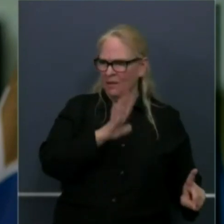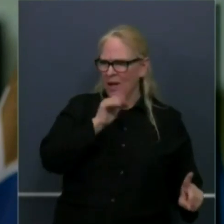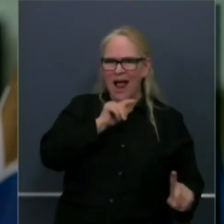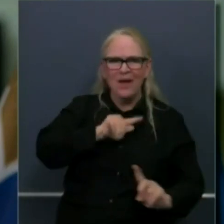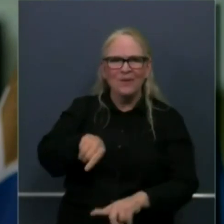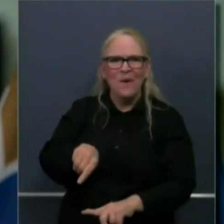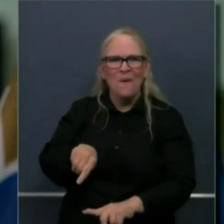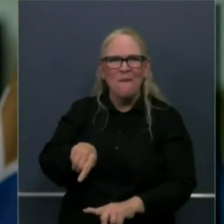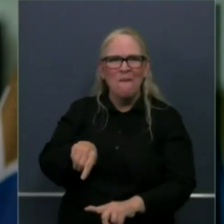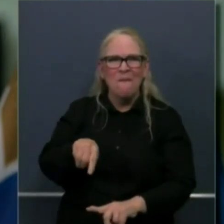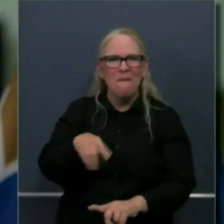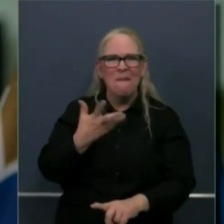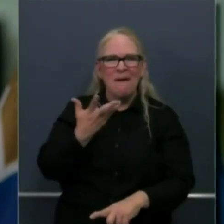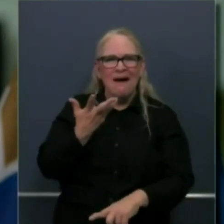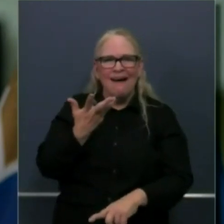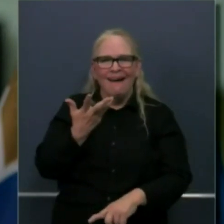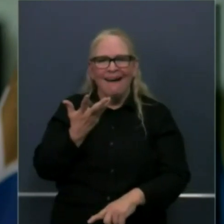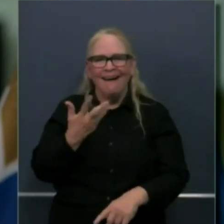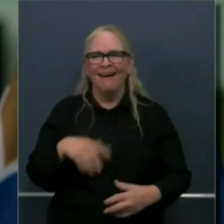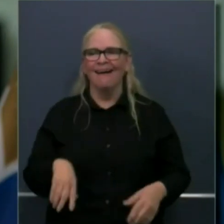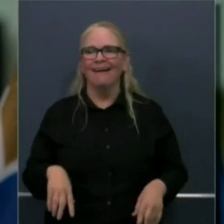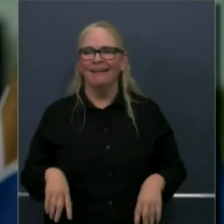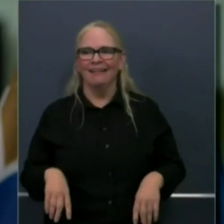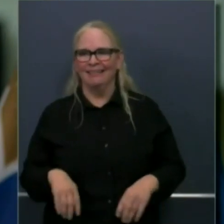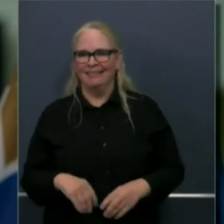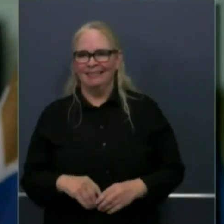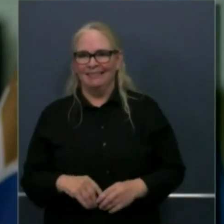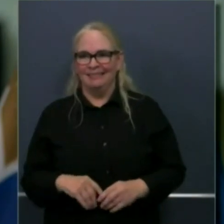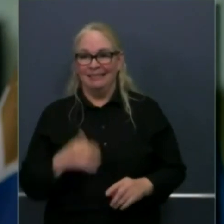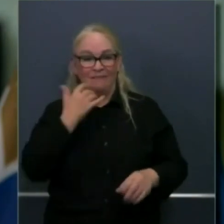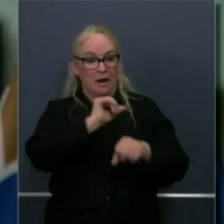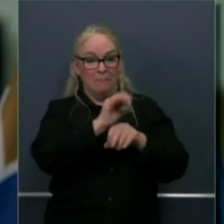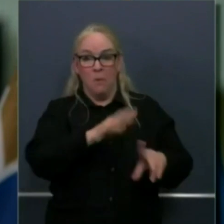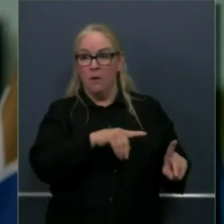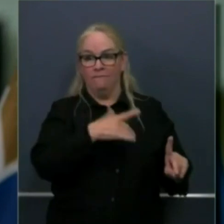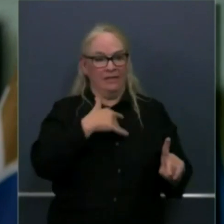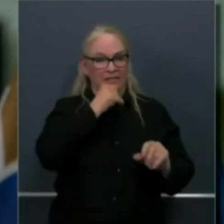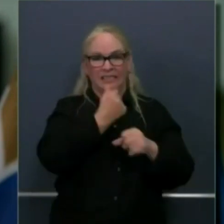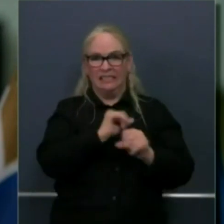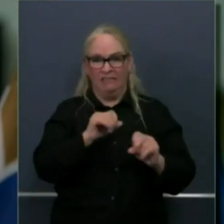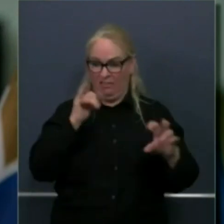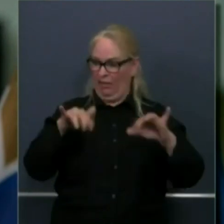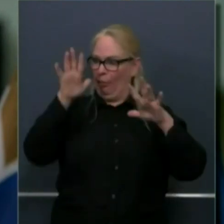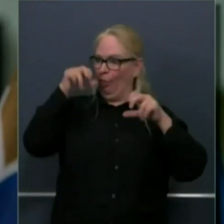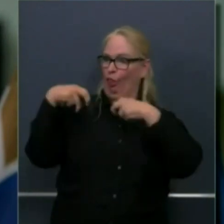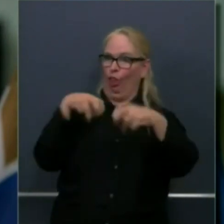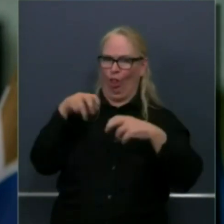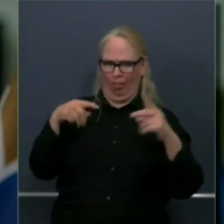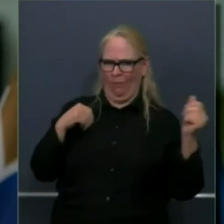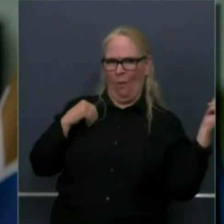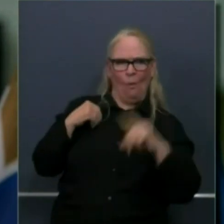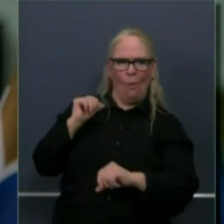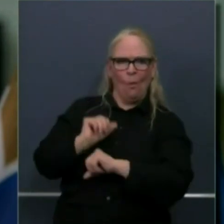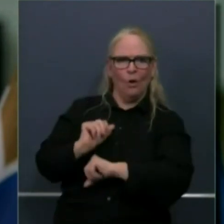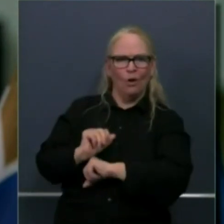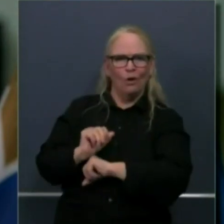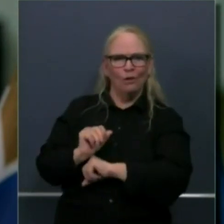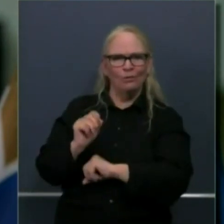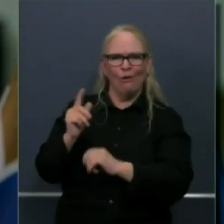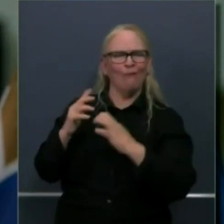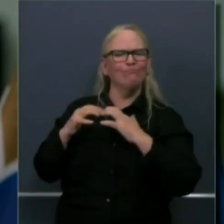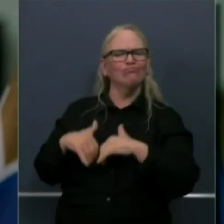and direct response if employees don't feel safe and don't want to come back to work. And so all of this is